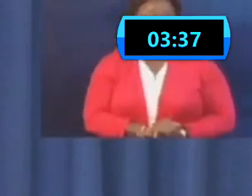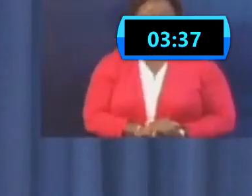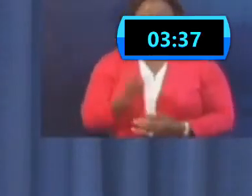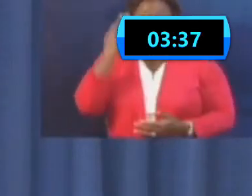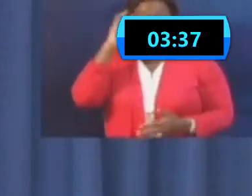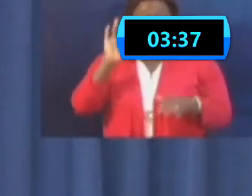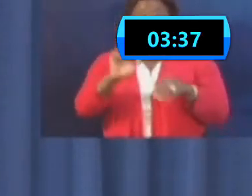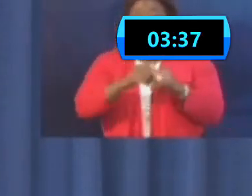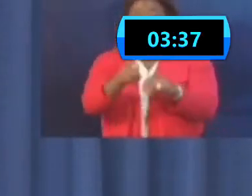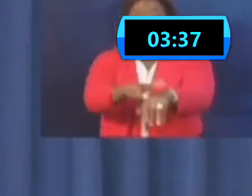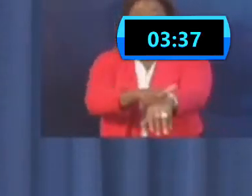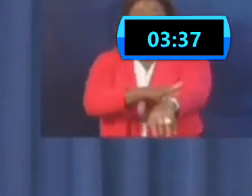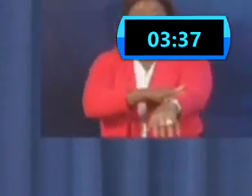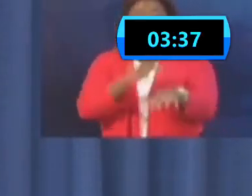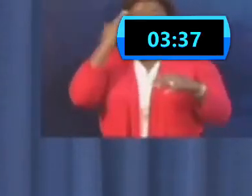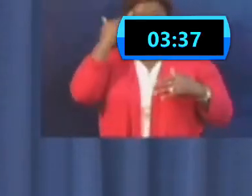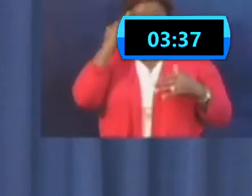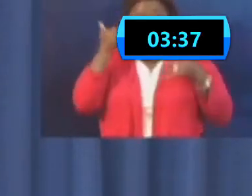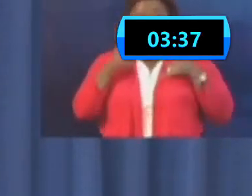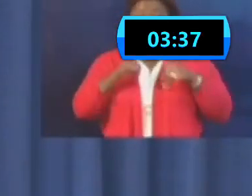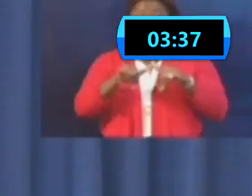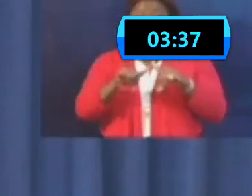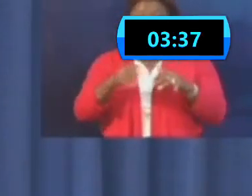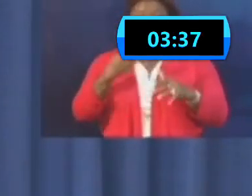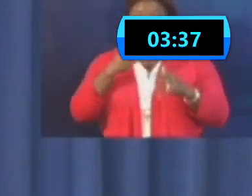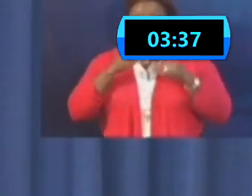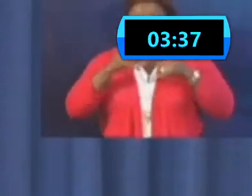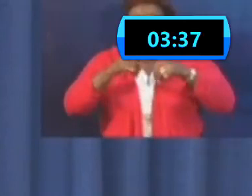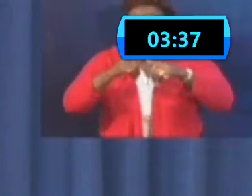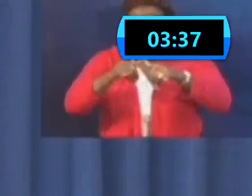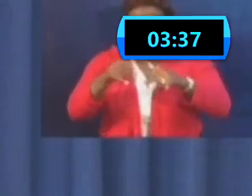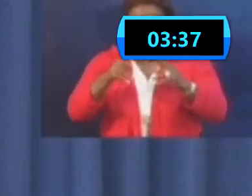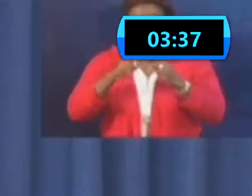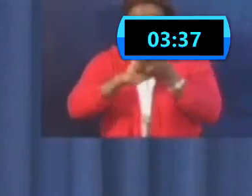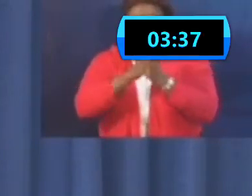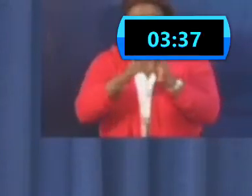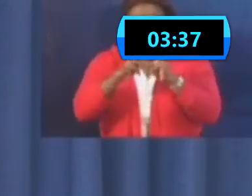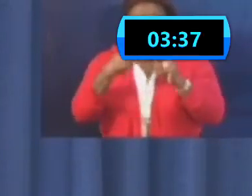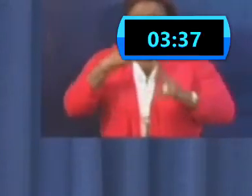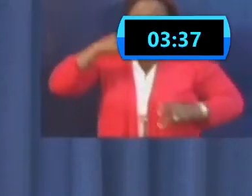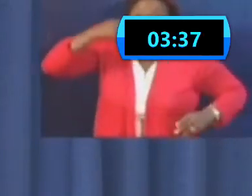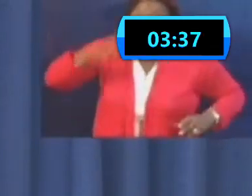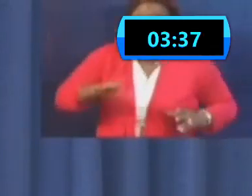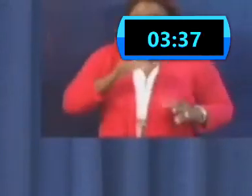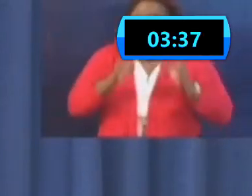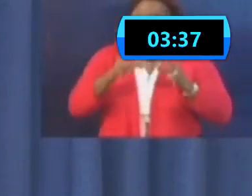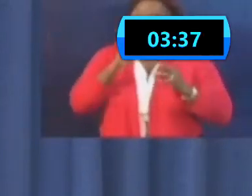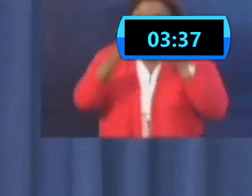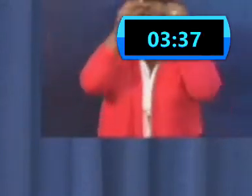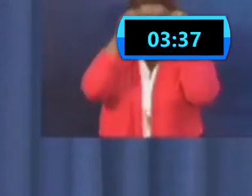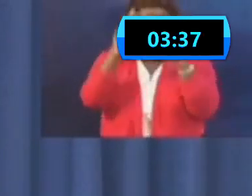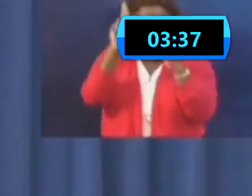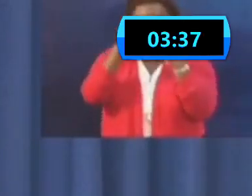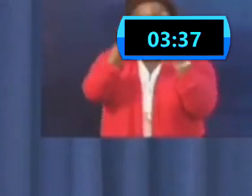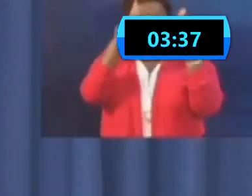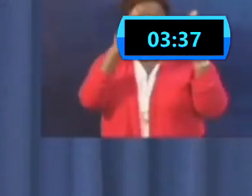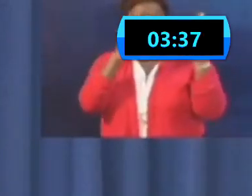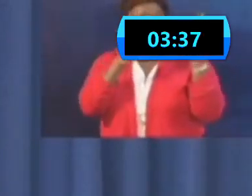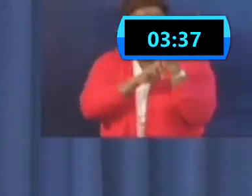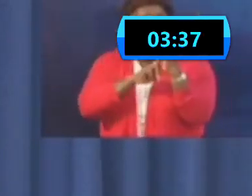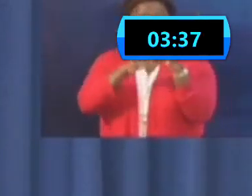very disastrously if we don't respond in the way we've been guided by our health caregivers. So, the conversation